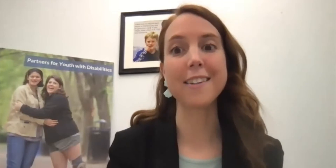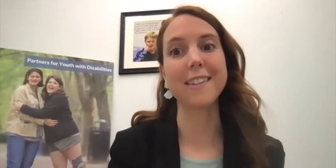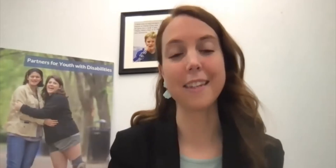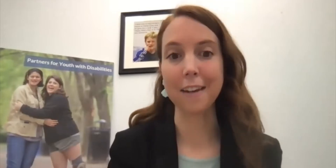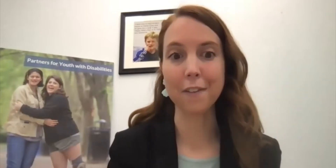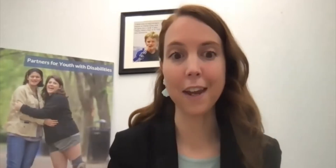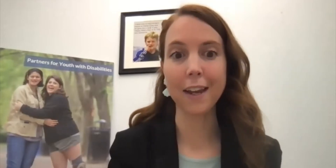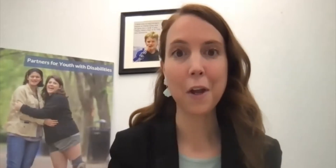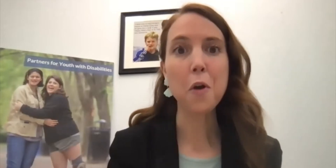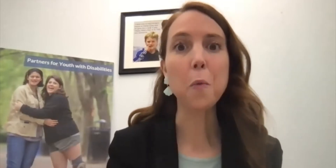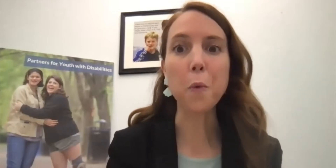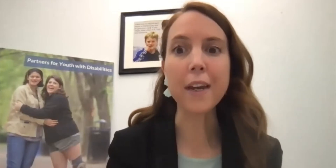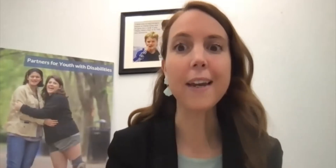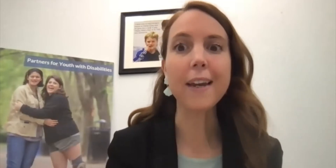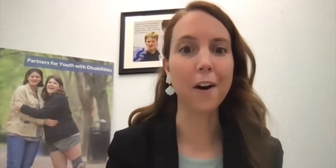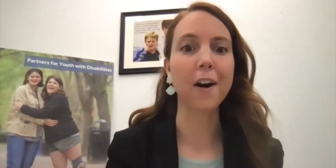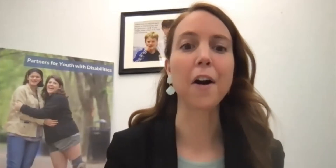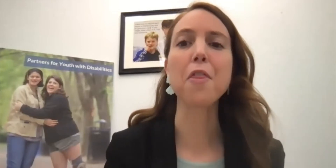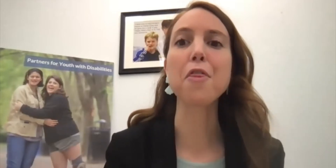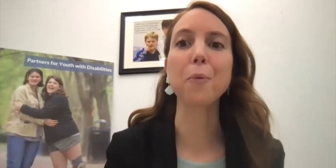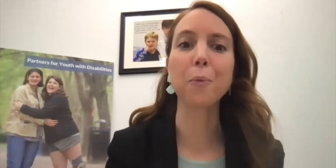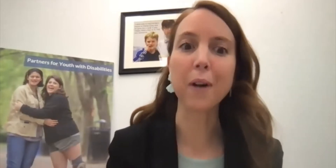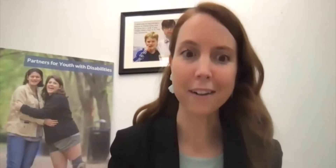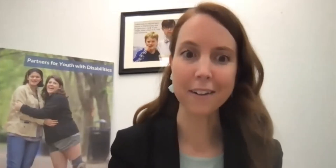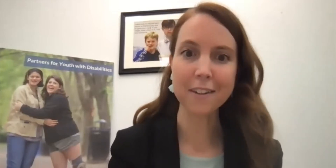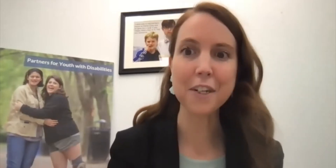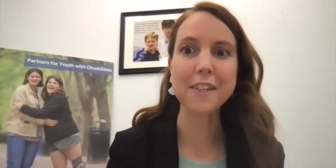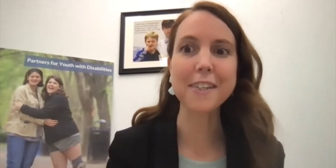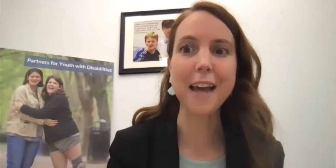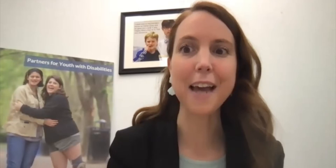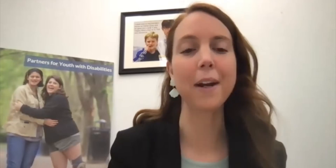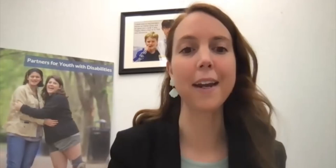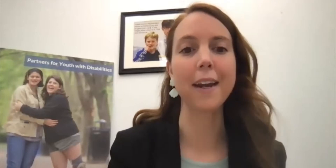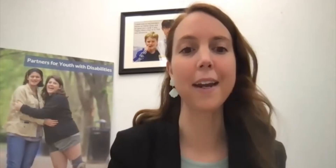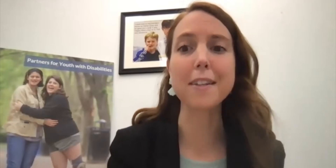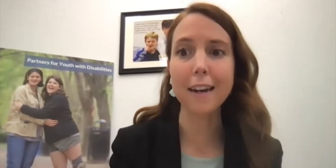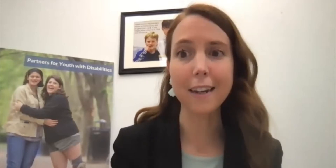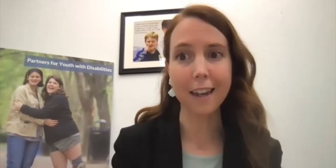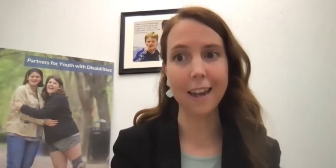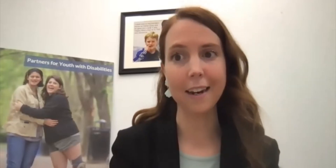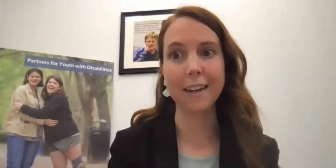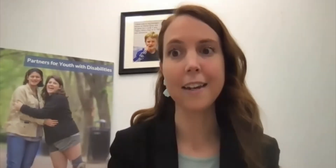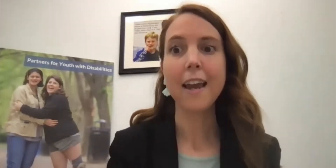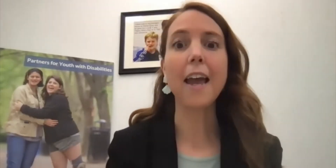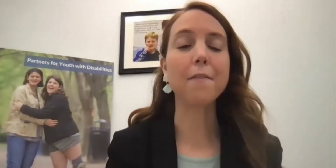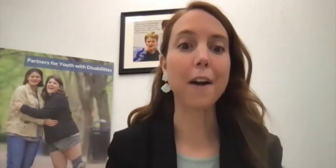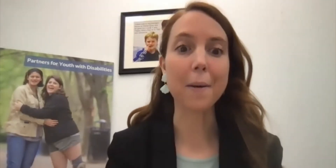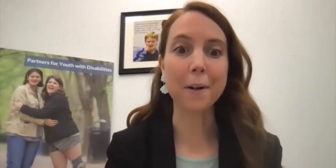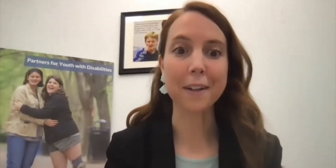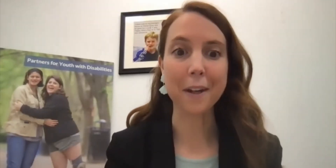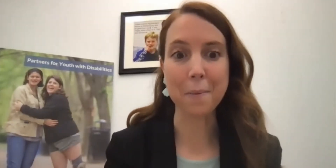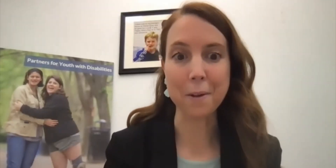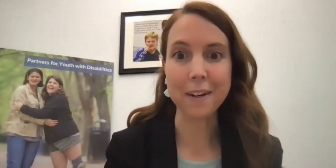us this evening. We are thrilled to celebrate our dedicated and